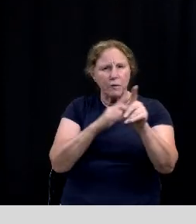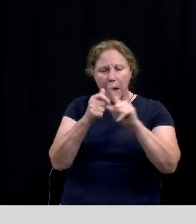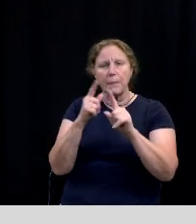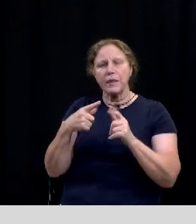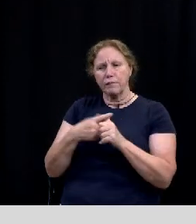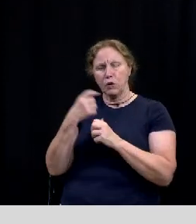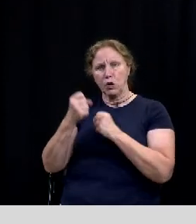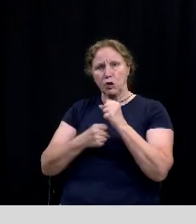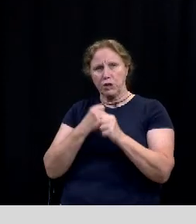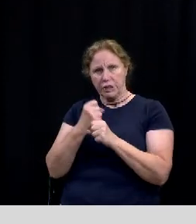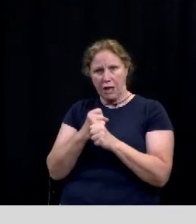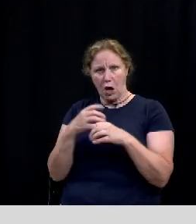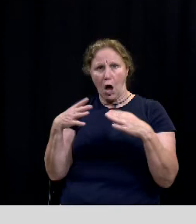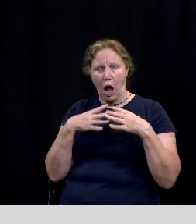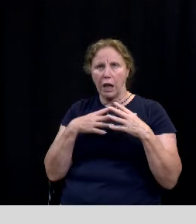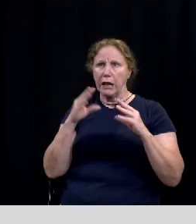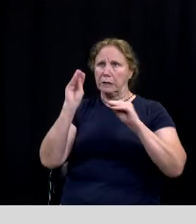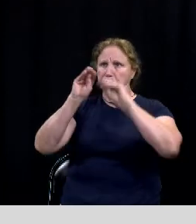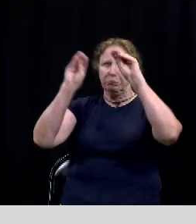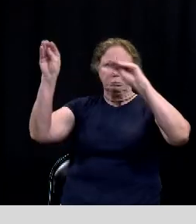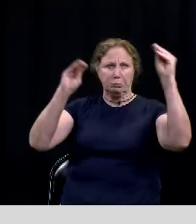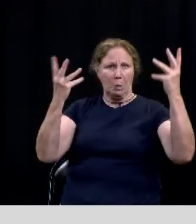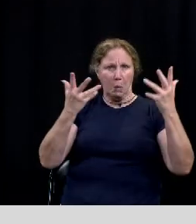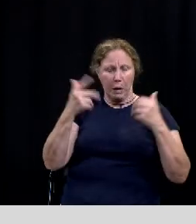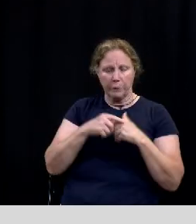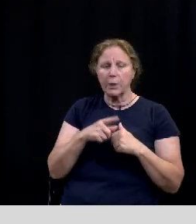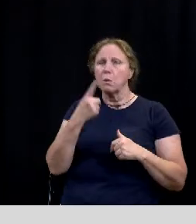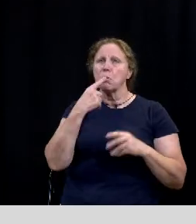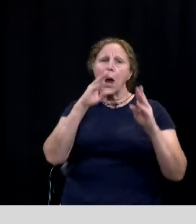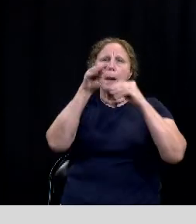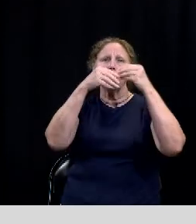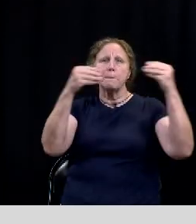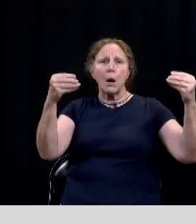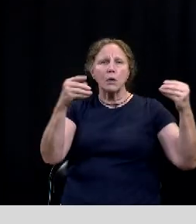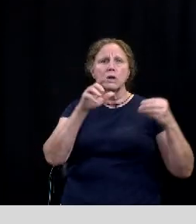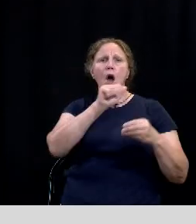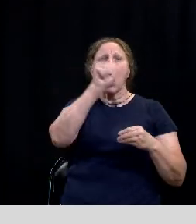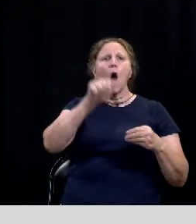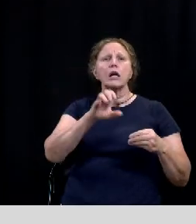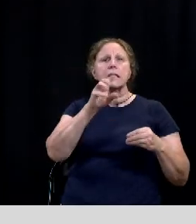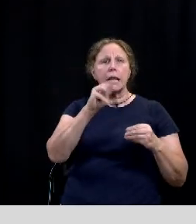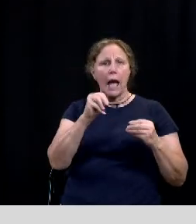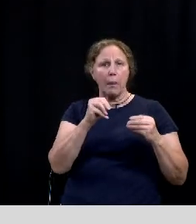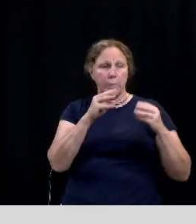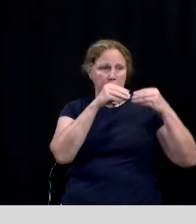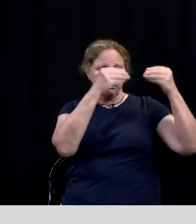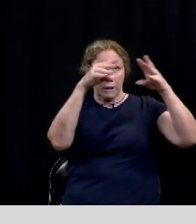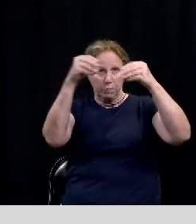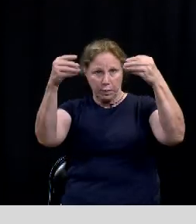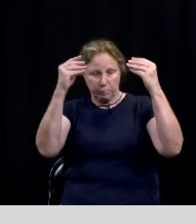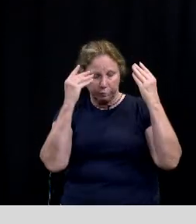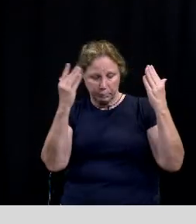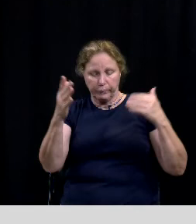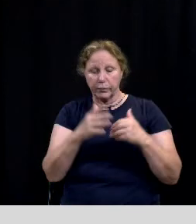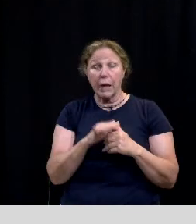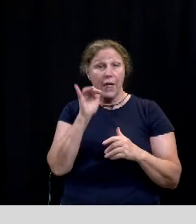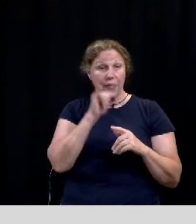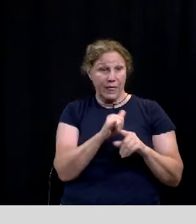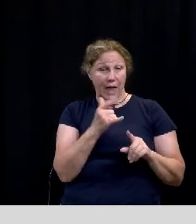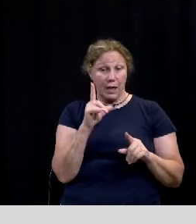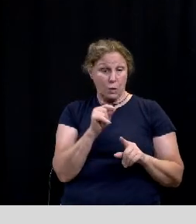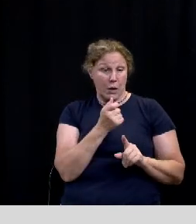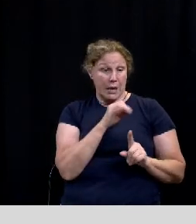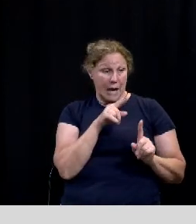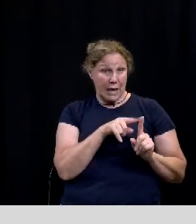really engaging on the holiday decor front and we added some red bows on austin and elm avenue with the experience of that that 2019